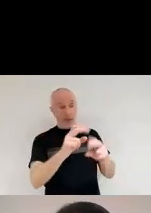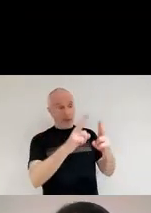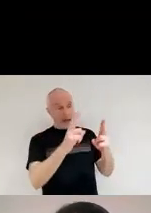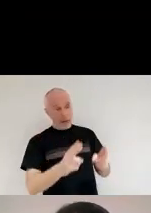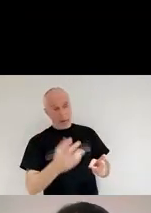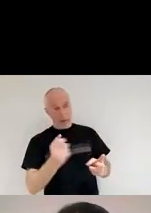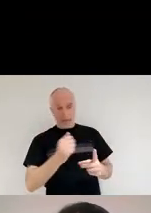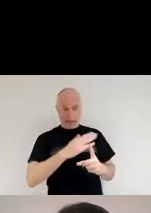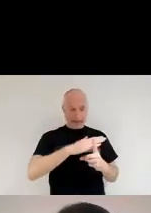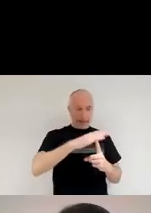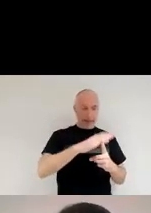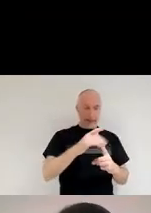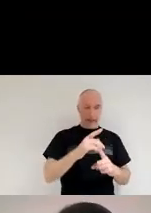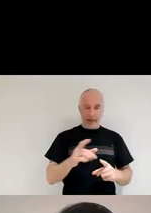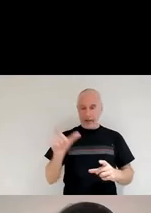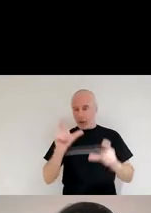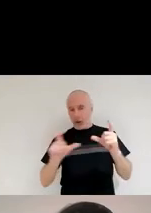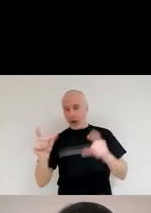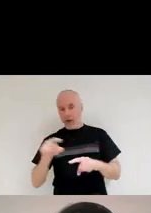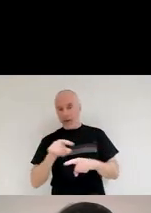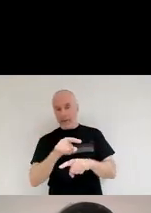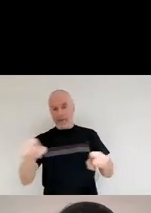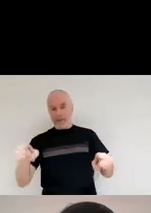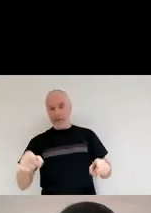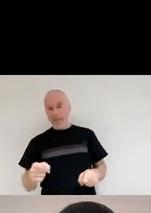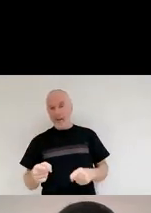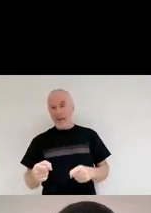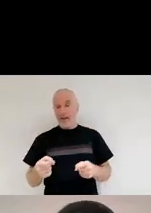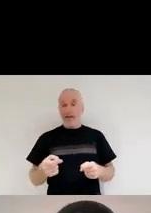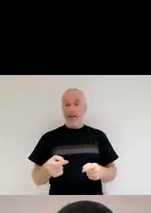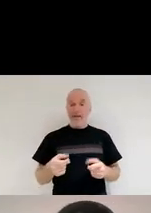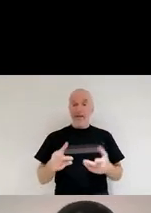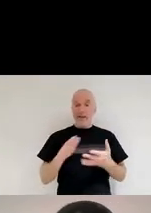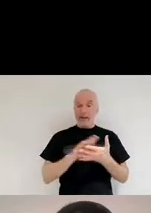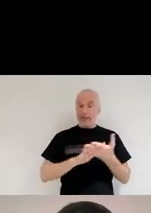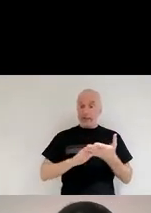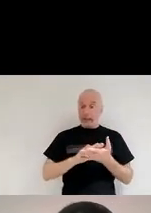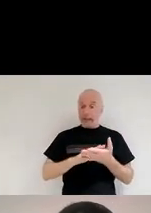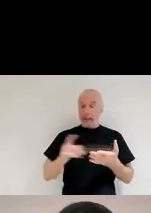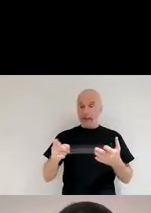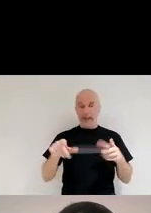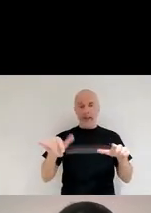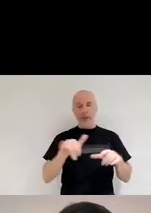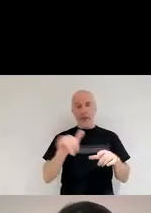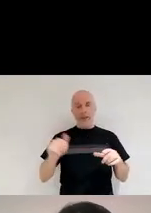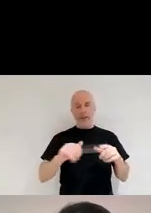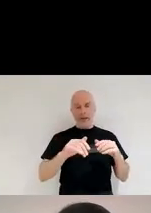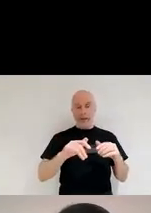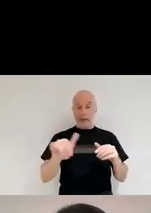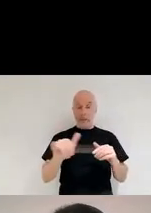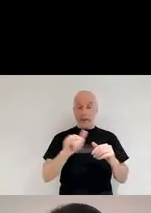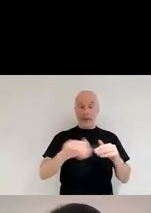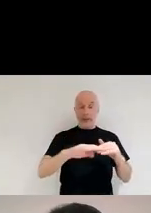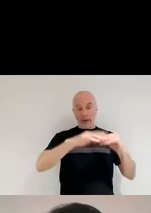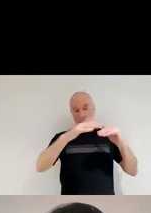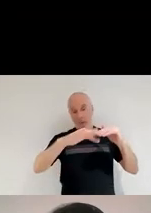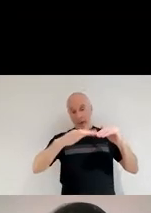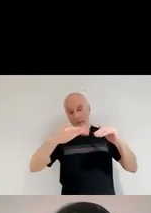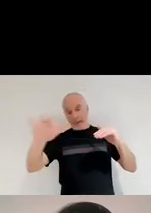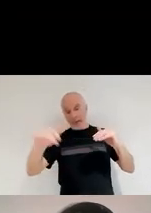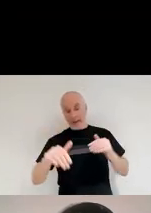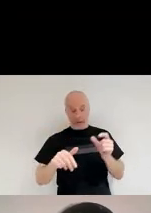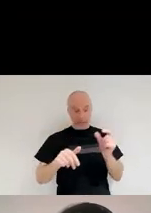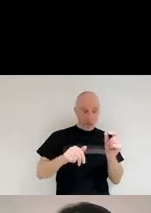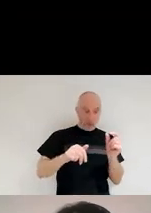and telescopes. And guess in which frequency do they, which wavelength do they emit their light? Yes. Just like